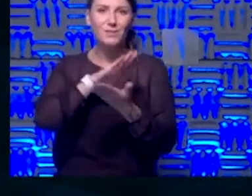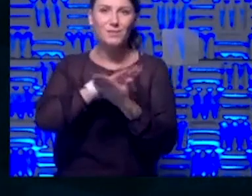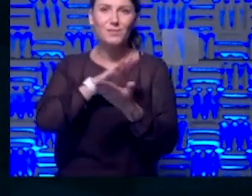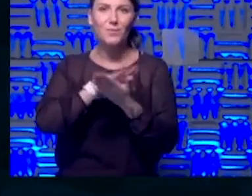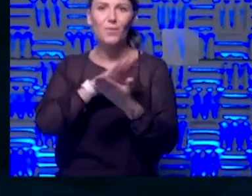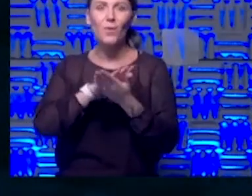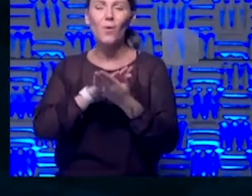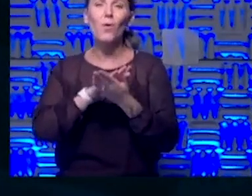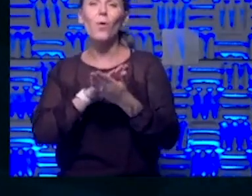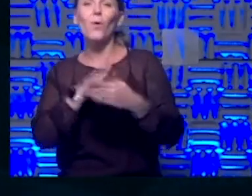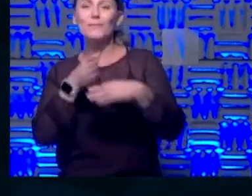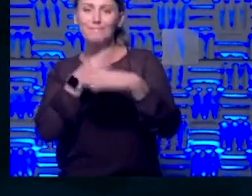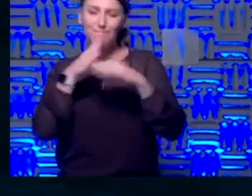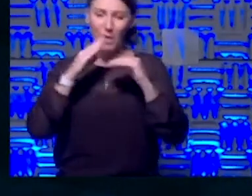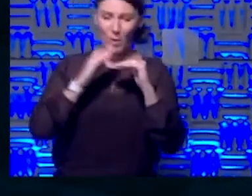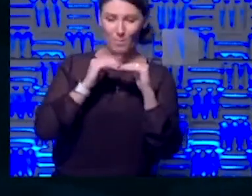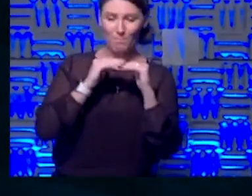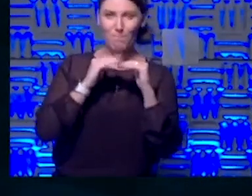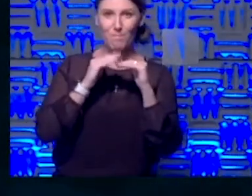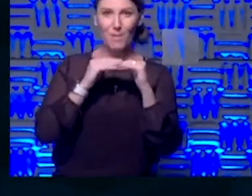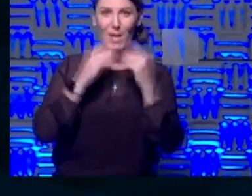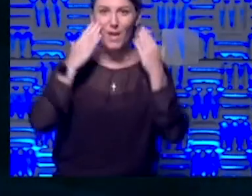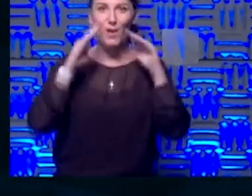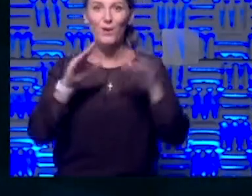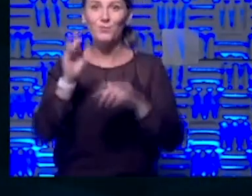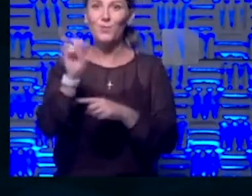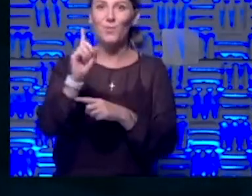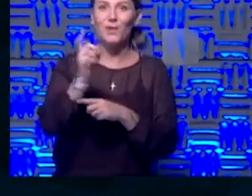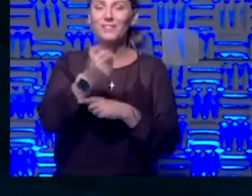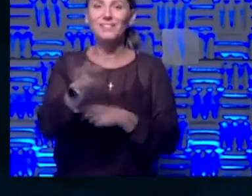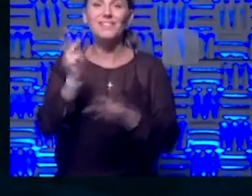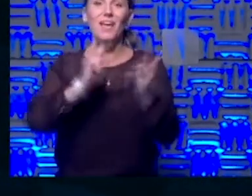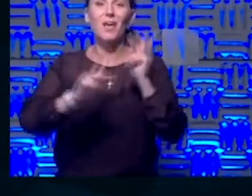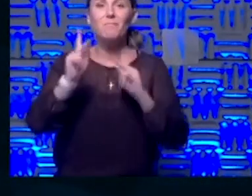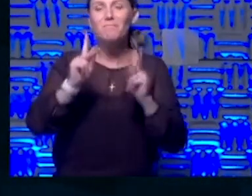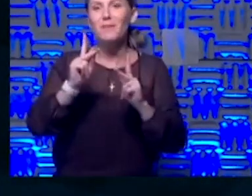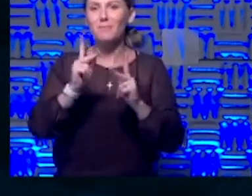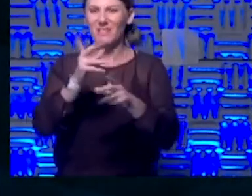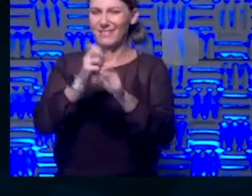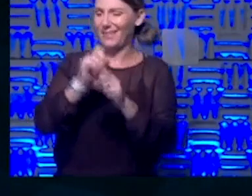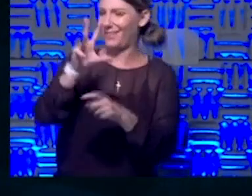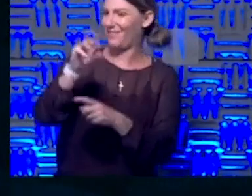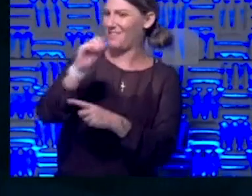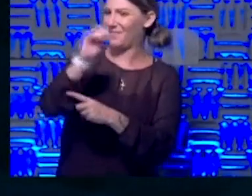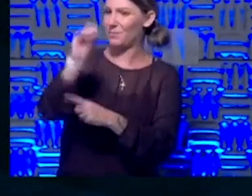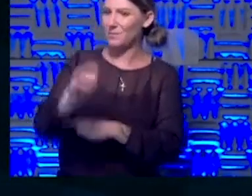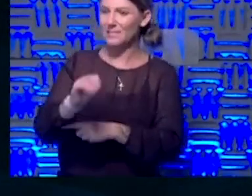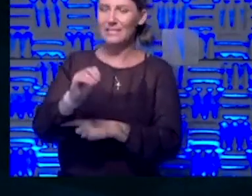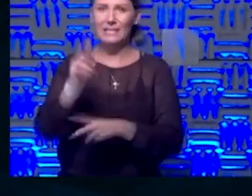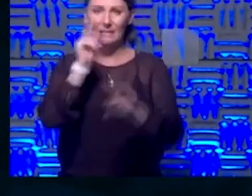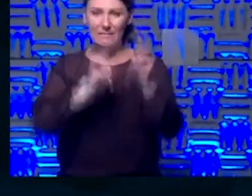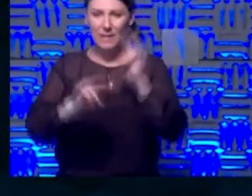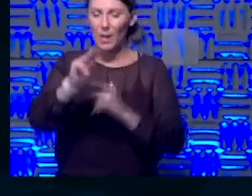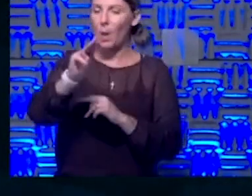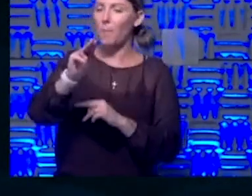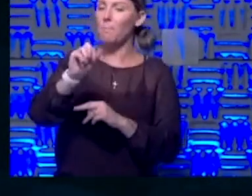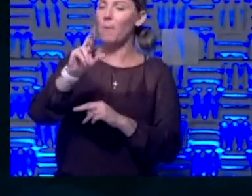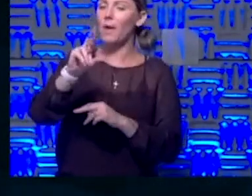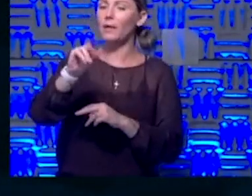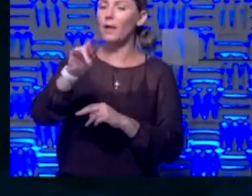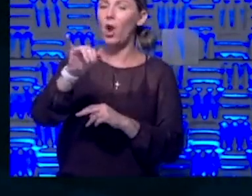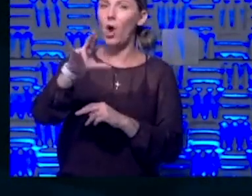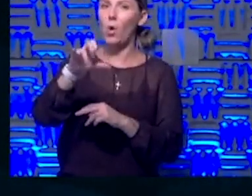minimum. I don't know where some people are getting 50%. I, you know, you look at Monte Carlo simulation modeling,